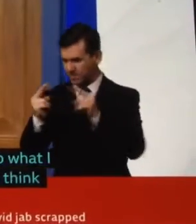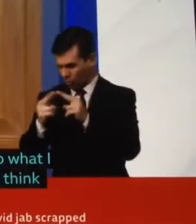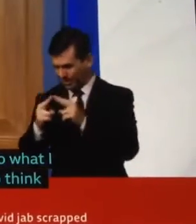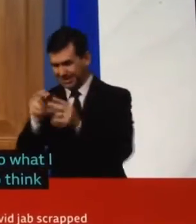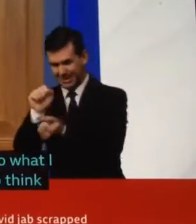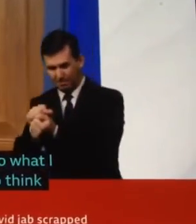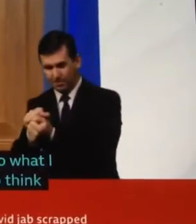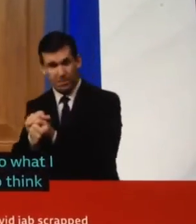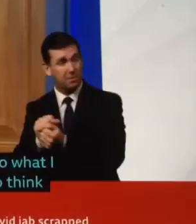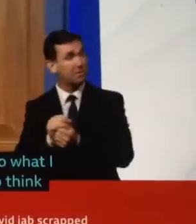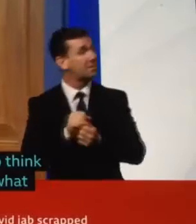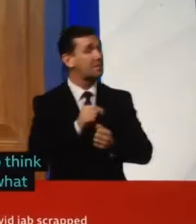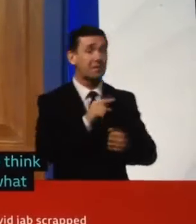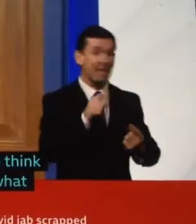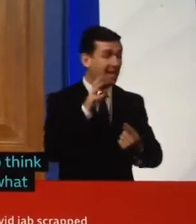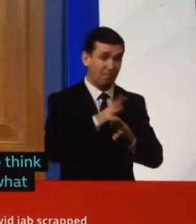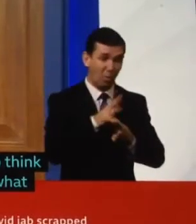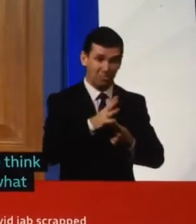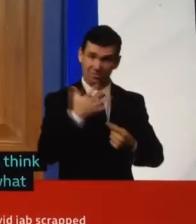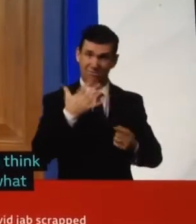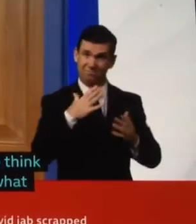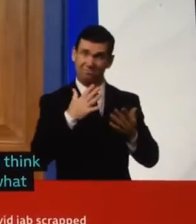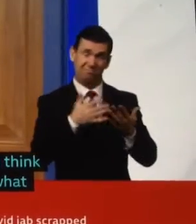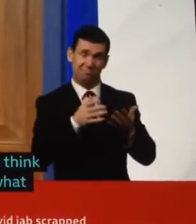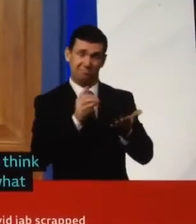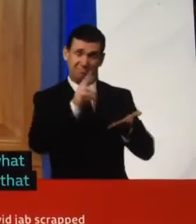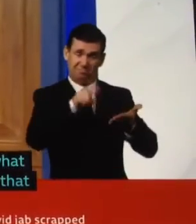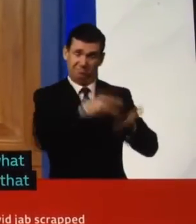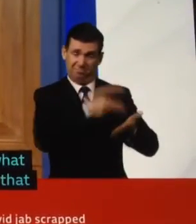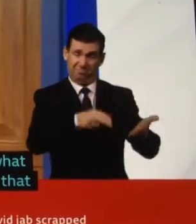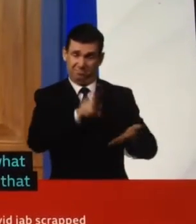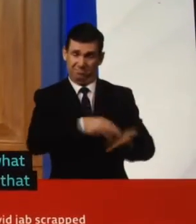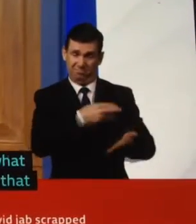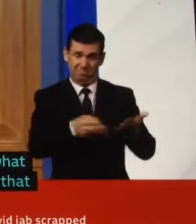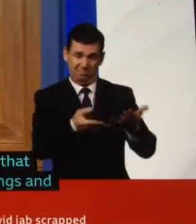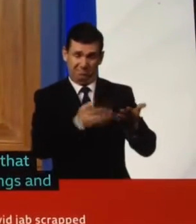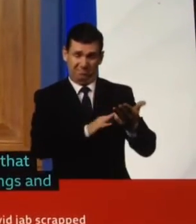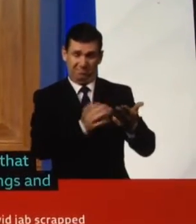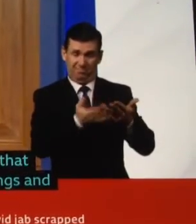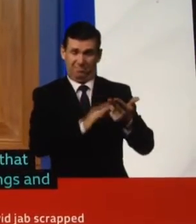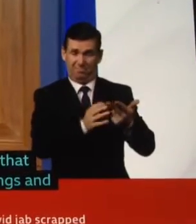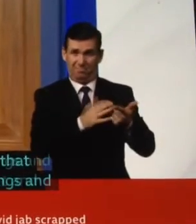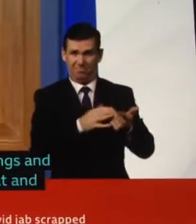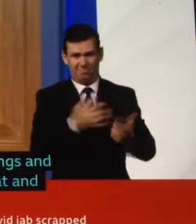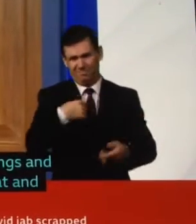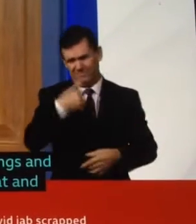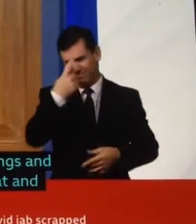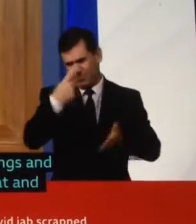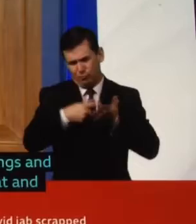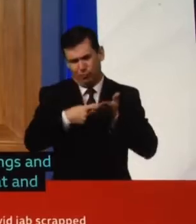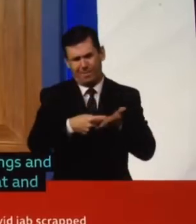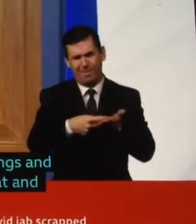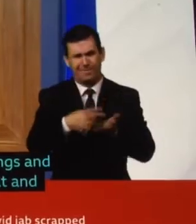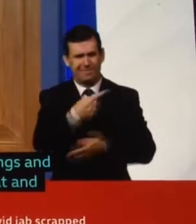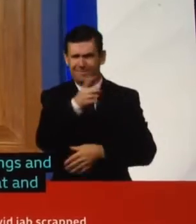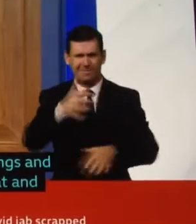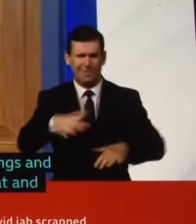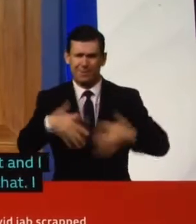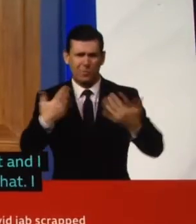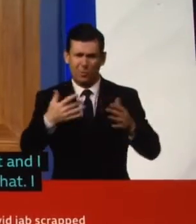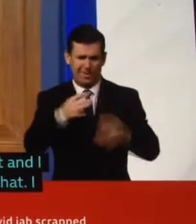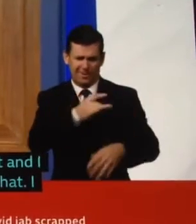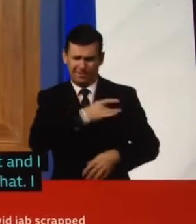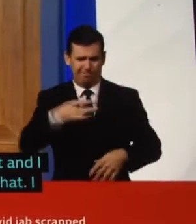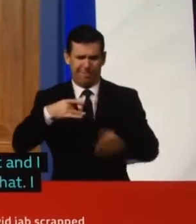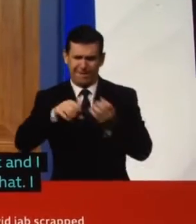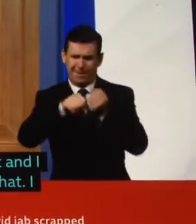And I think people are doing that, and I think I would recommend that, and I think most people would recommend that. I don't think you need a medical degree to realise that is a sensible thing